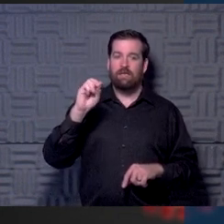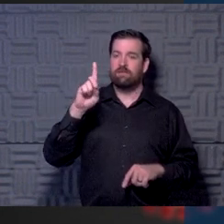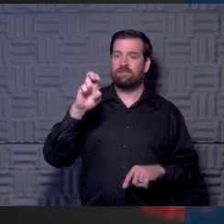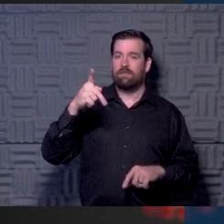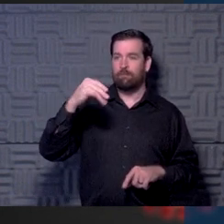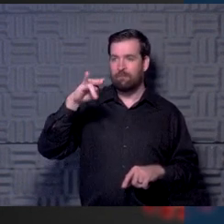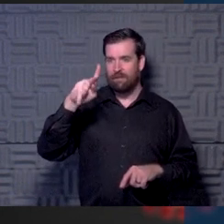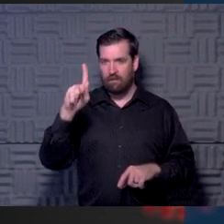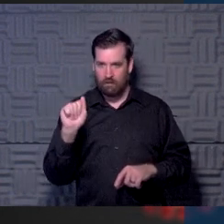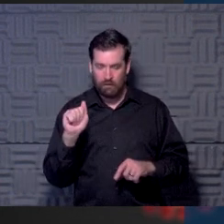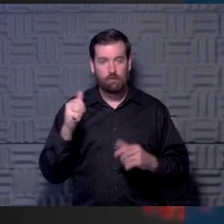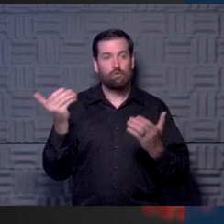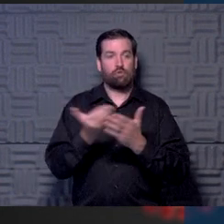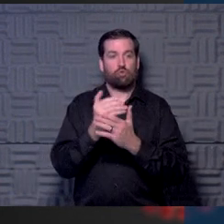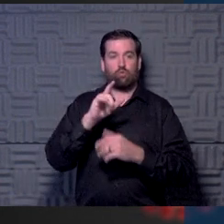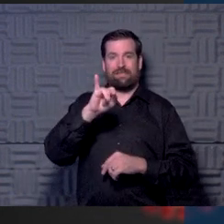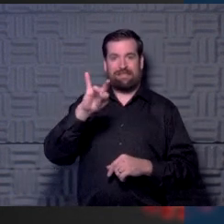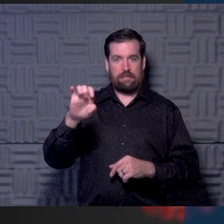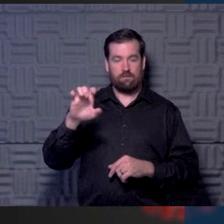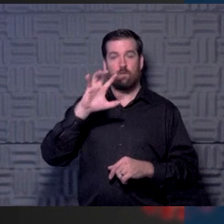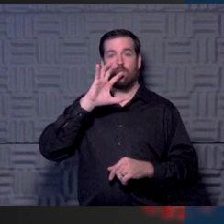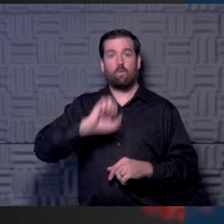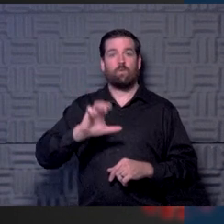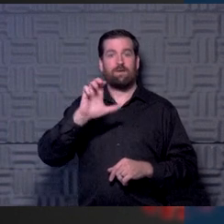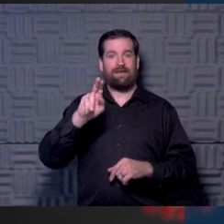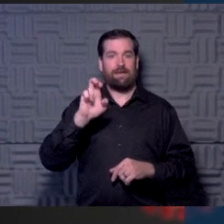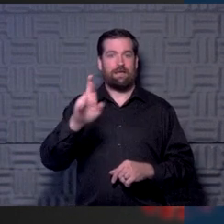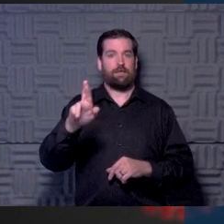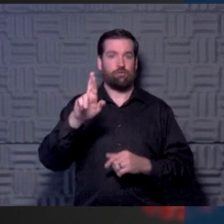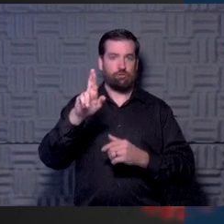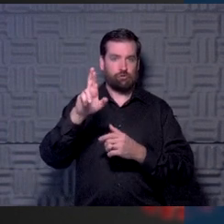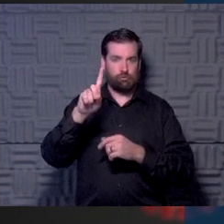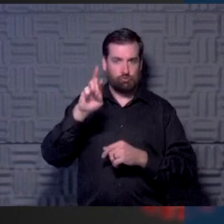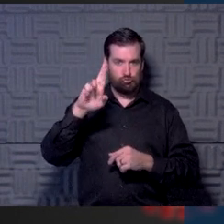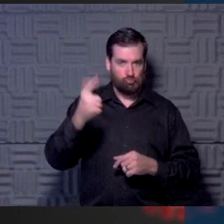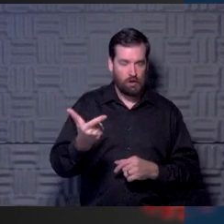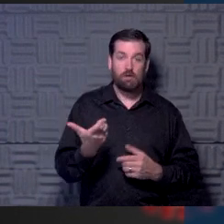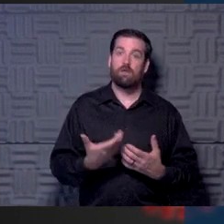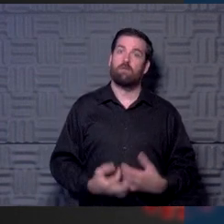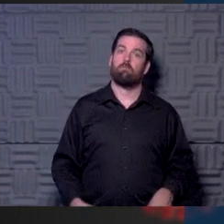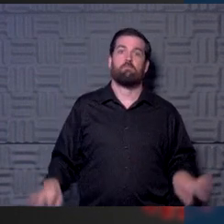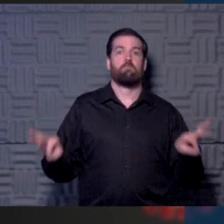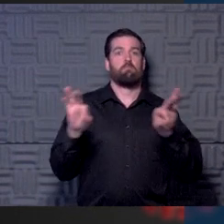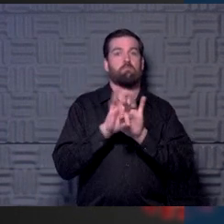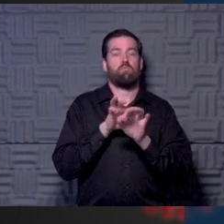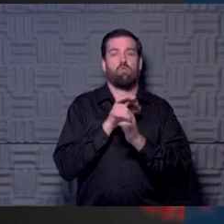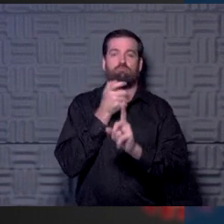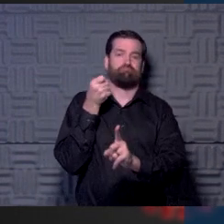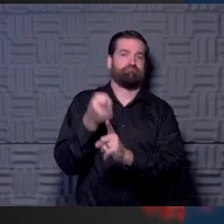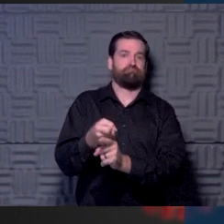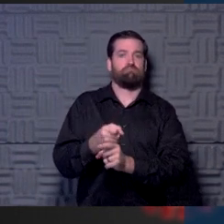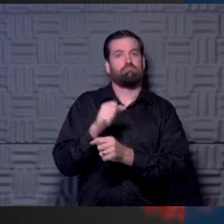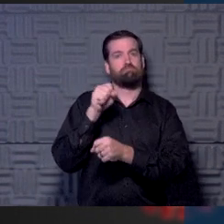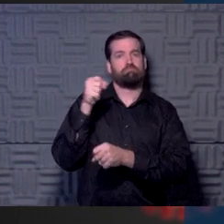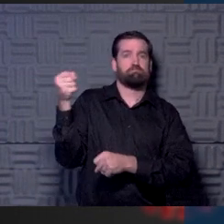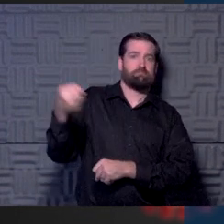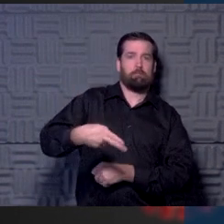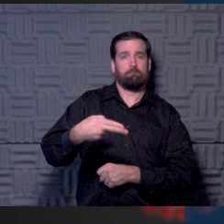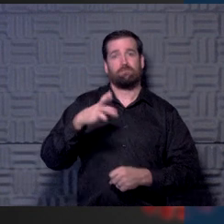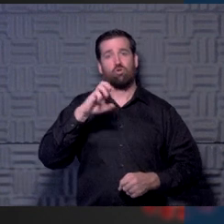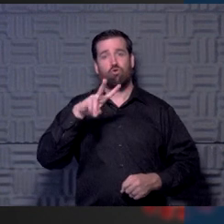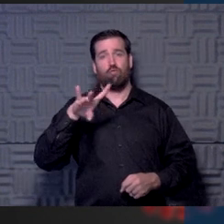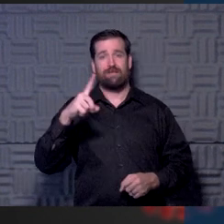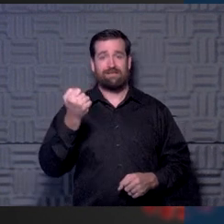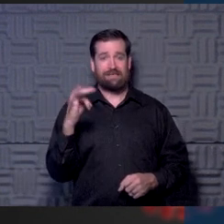-19 study that we're launching using an old cancer drug that may have important powers for defeating COVID-19.